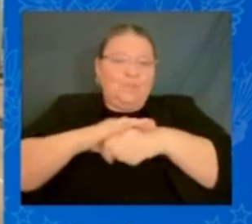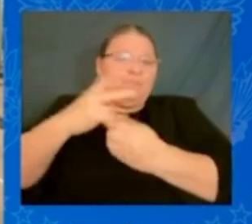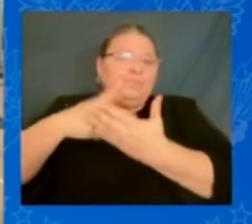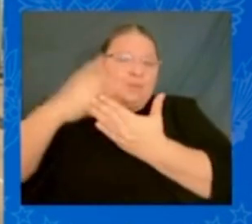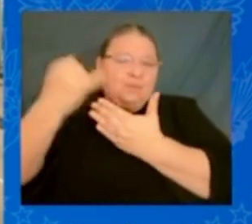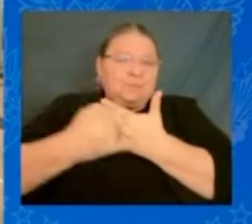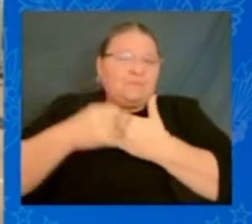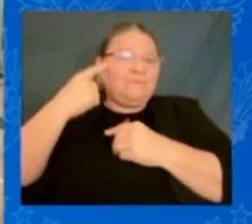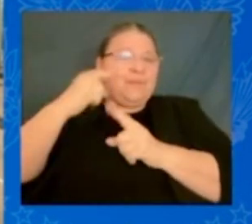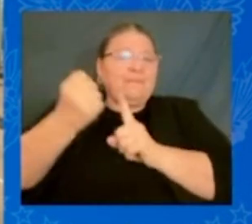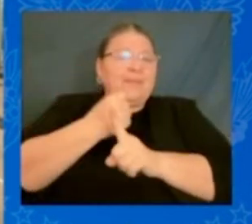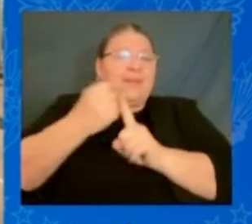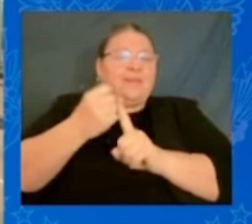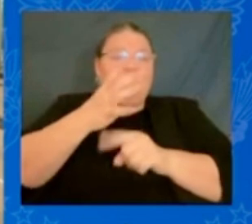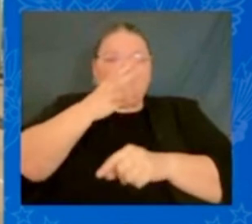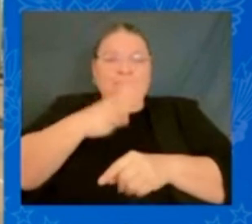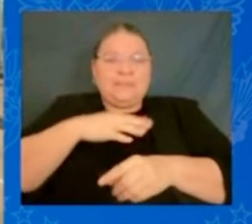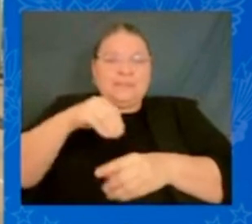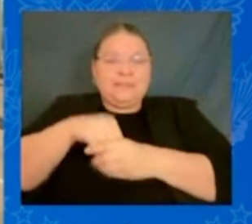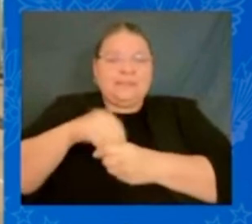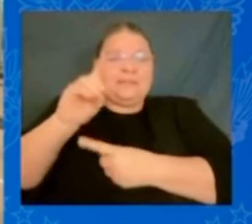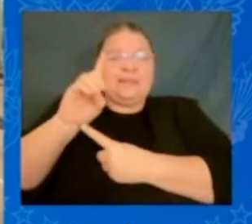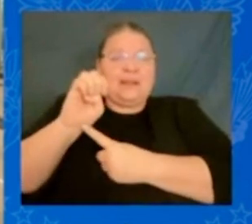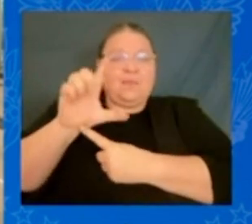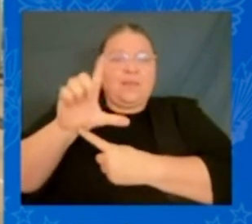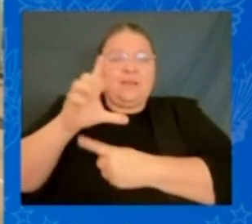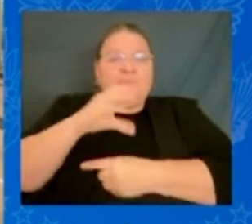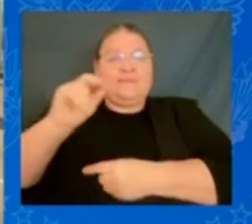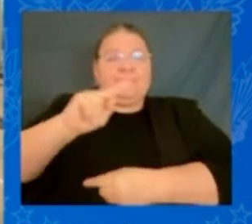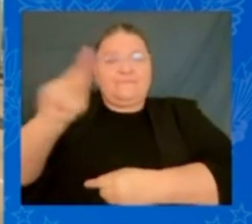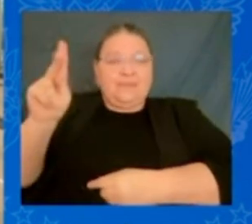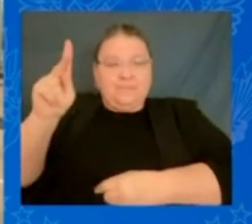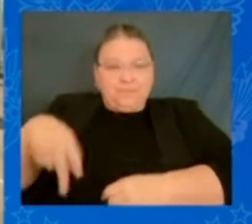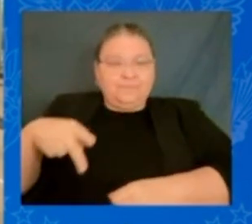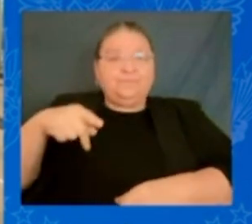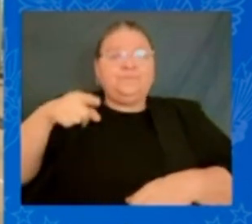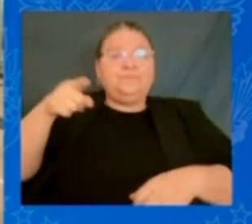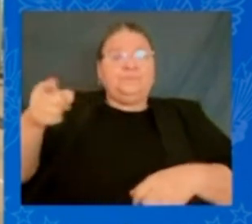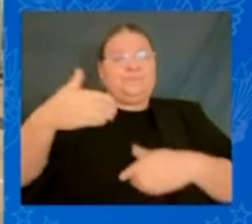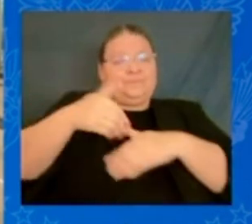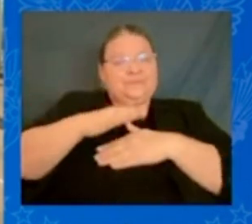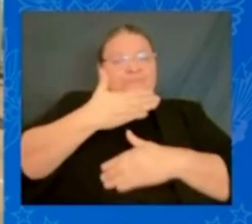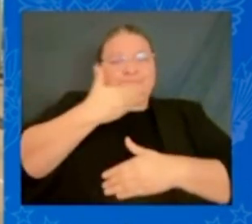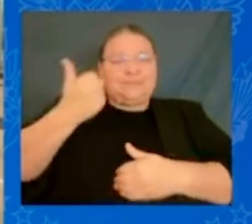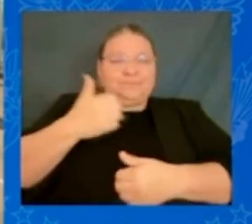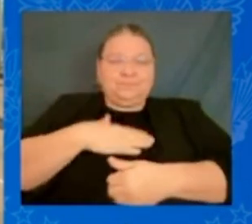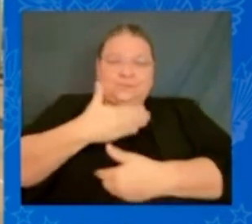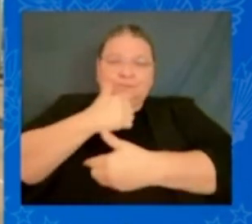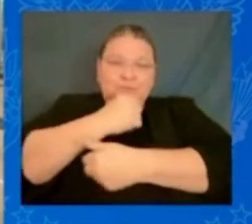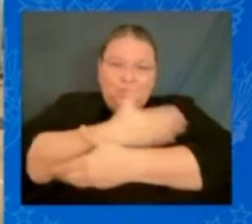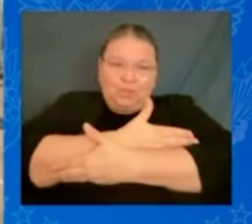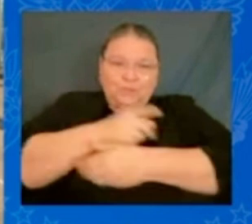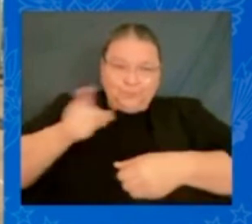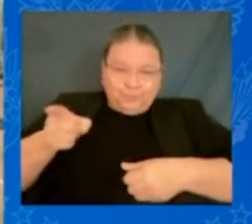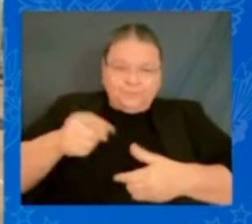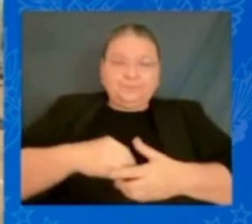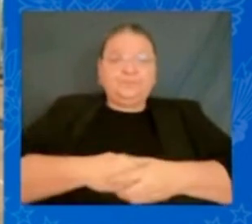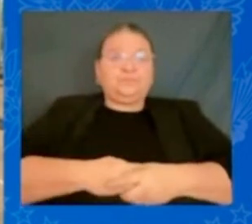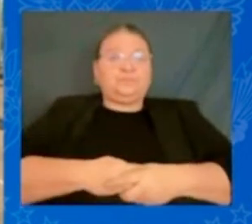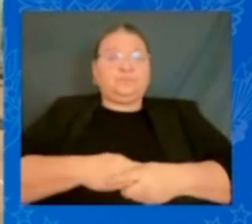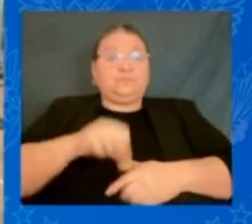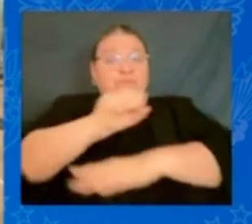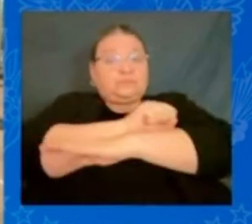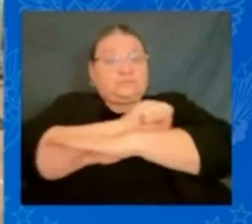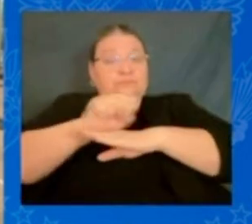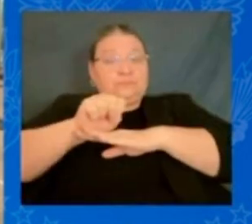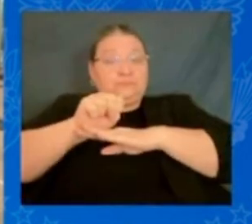up in Delaware and Philadelphia. So, she sends her best. On this stage, the children of God